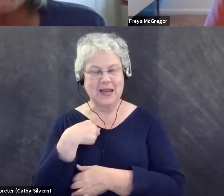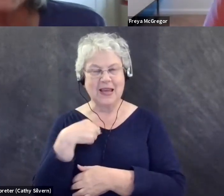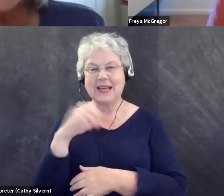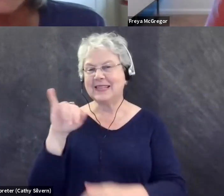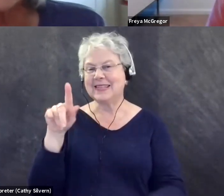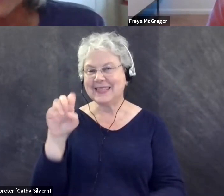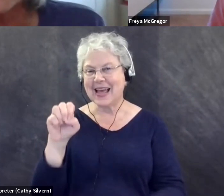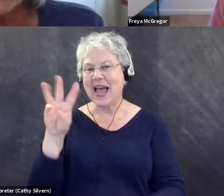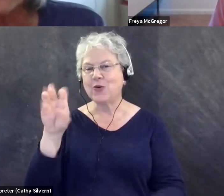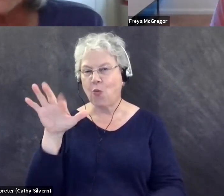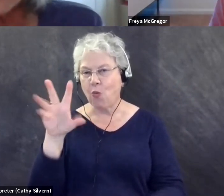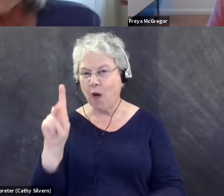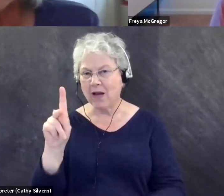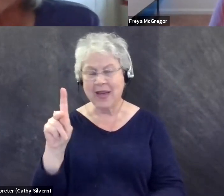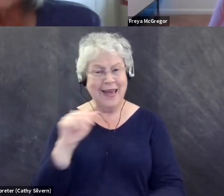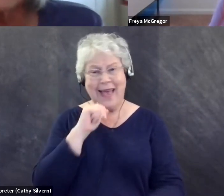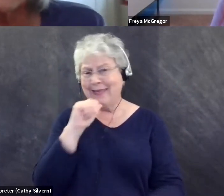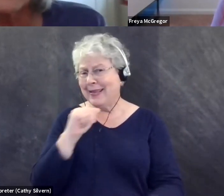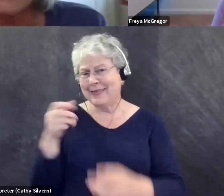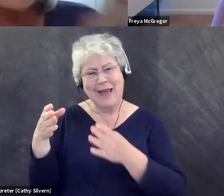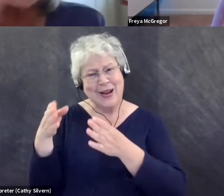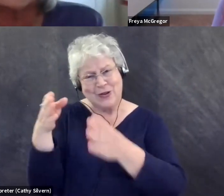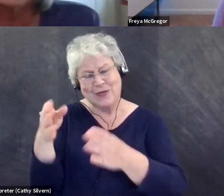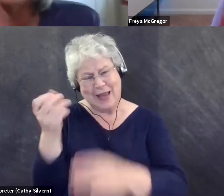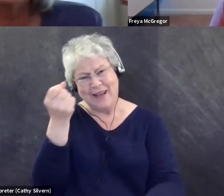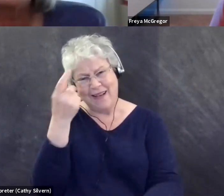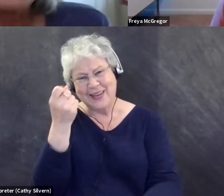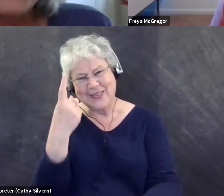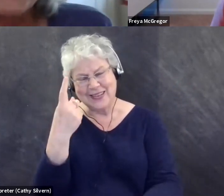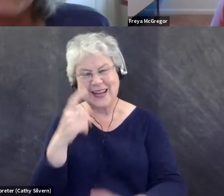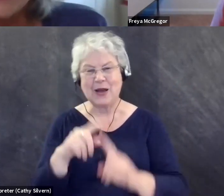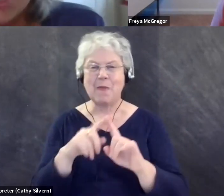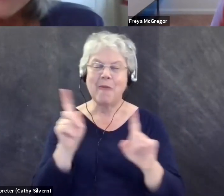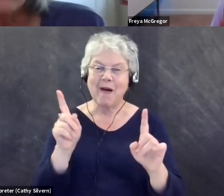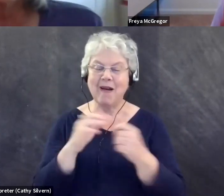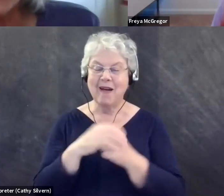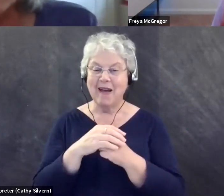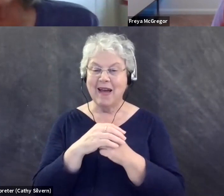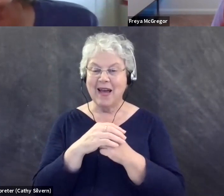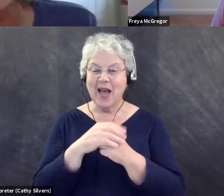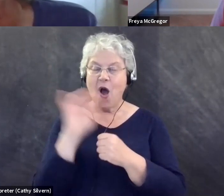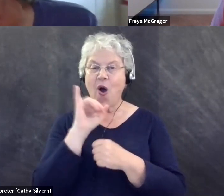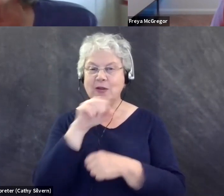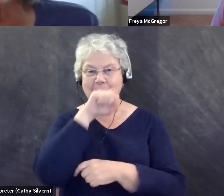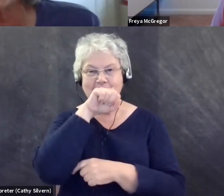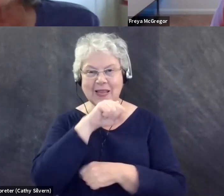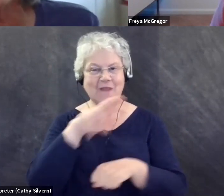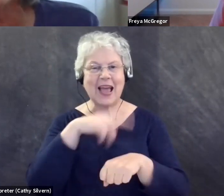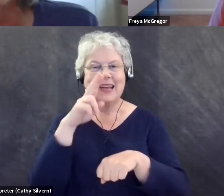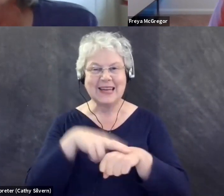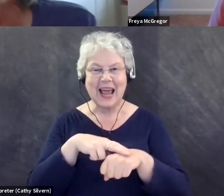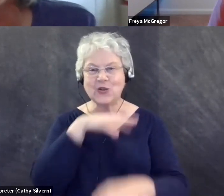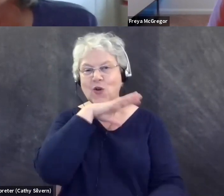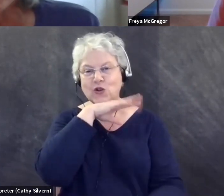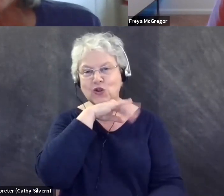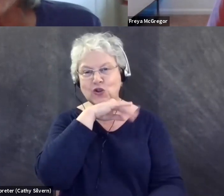which some people say is not a trail, which I understand. I understand. Um, I also love natural dirt trails.